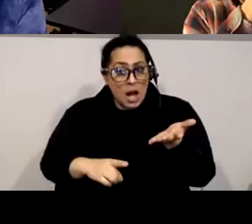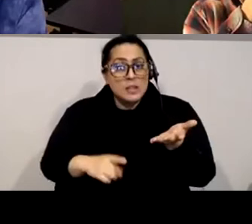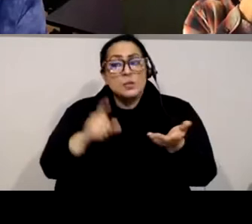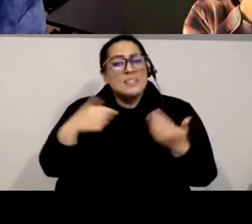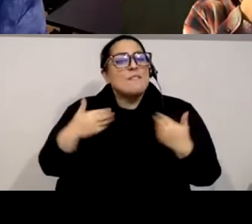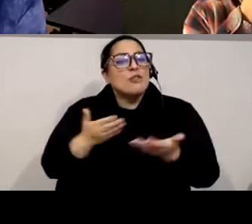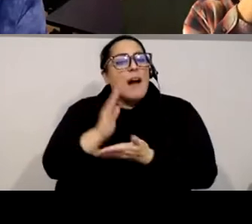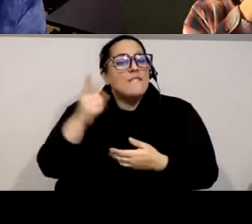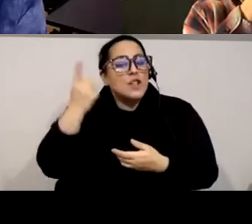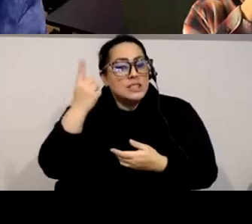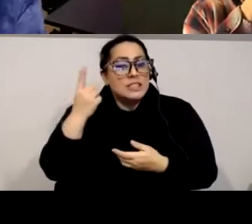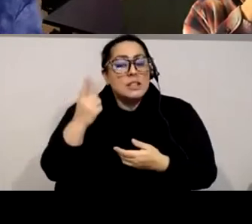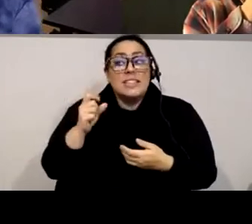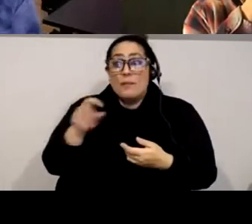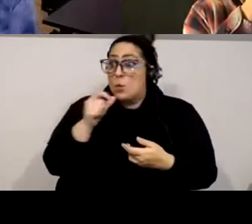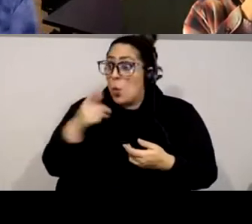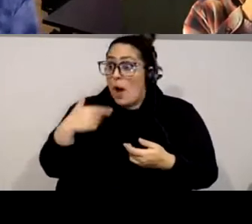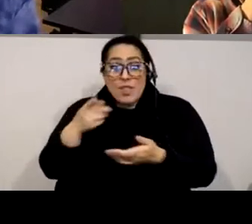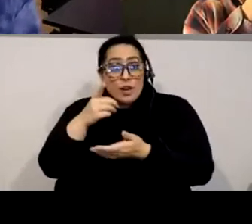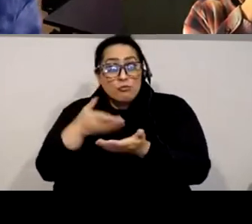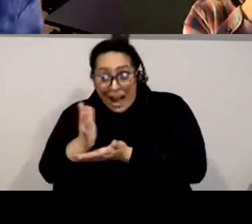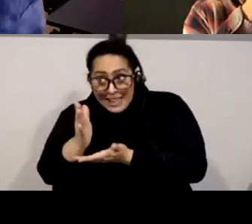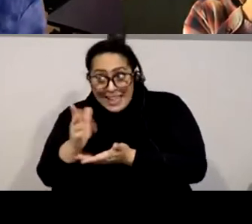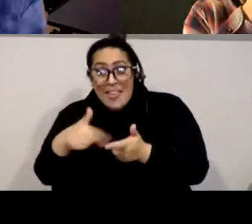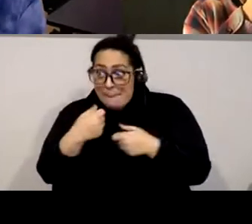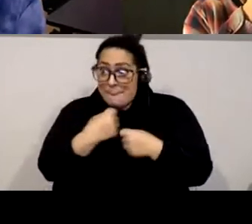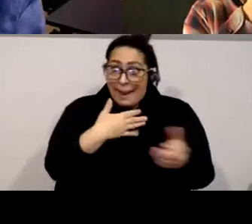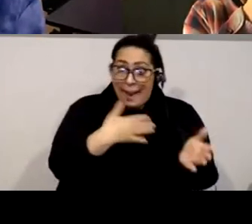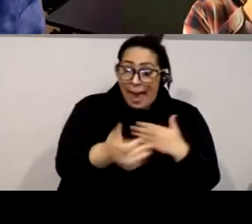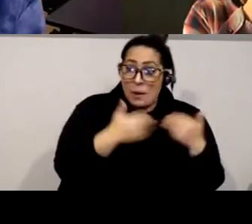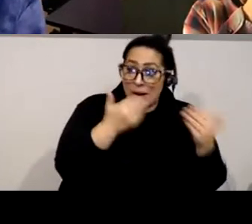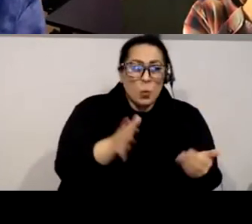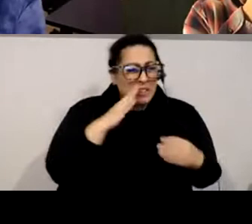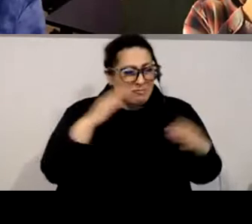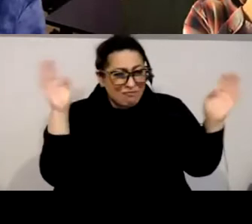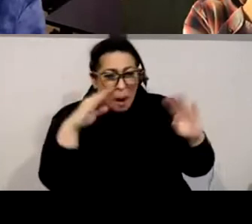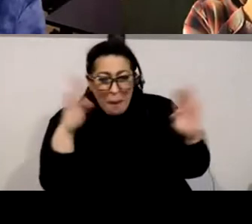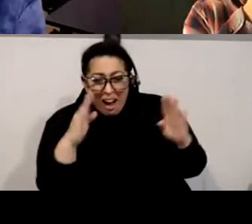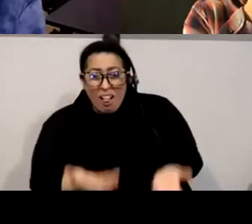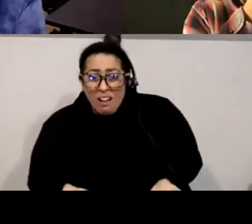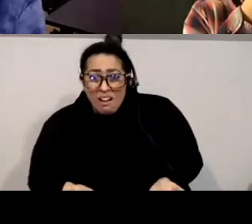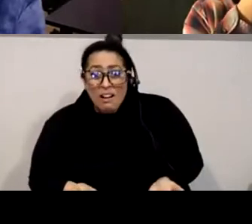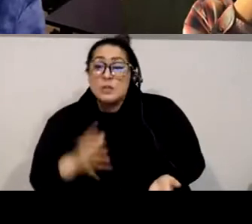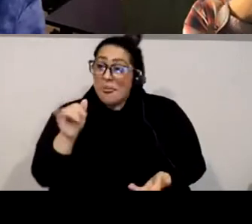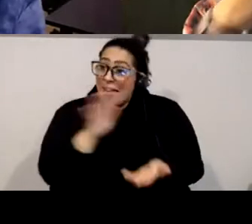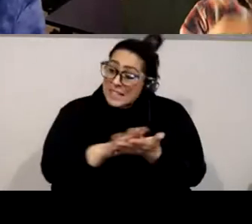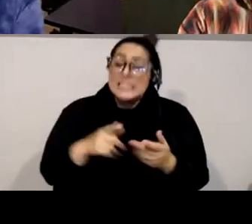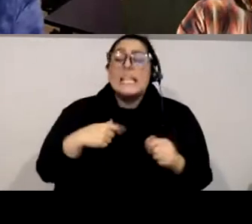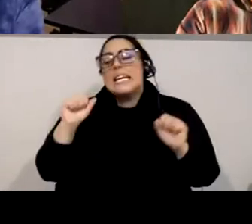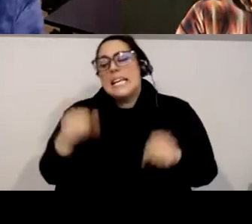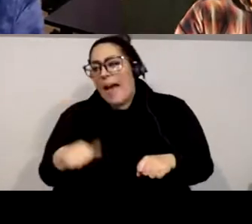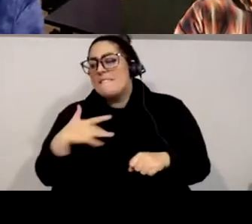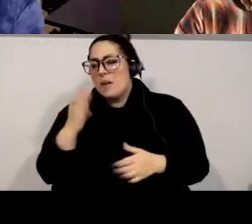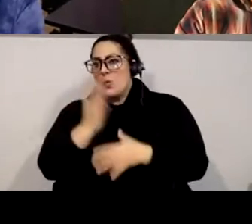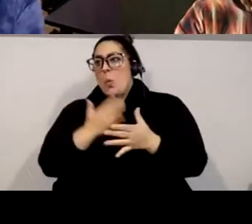knew about it you'd get in big trouble and there's something kind of really nice about that but it you know it also can be annoying but there's a whole